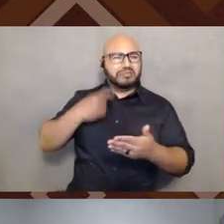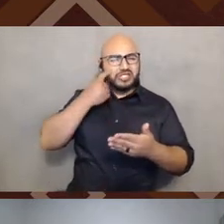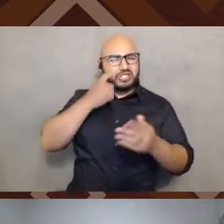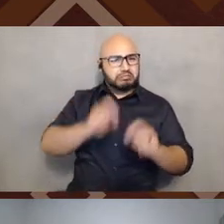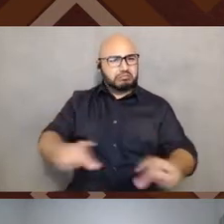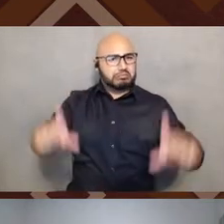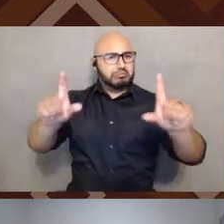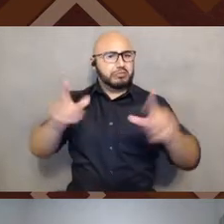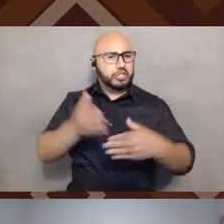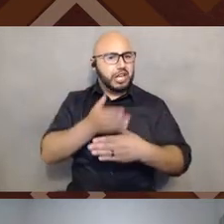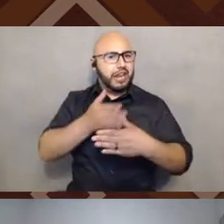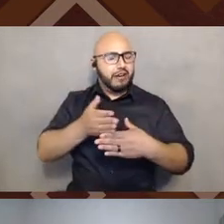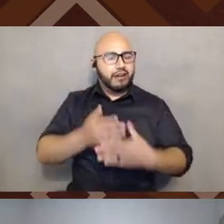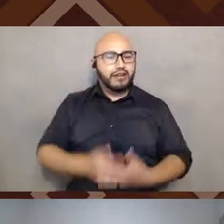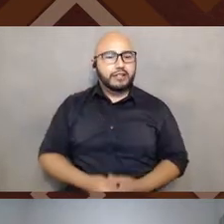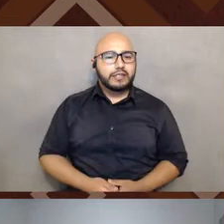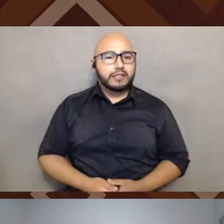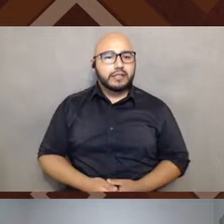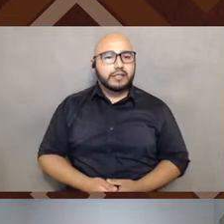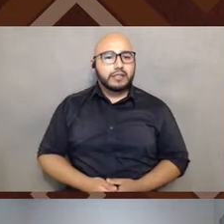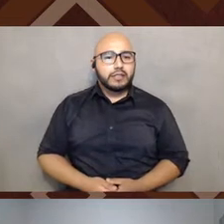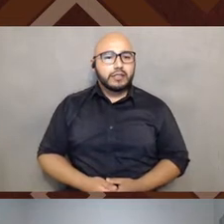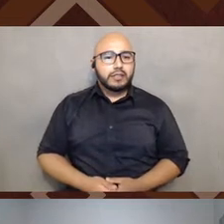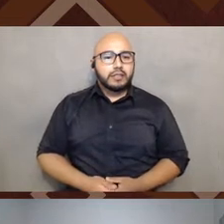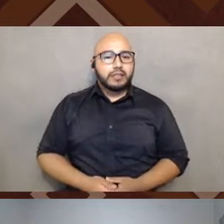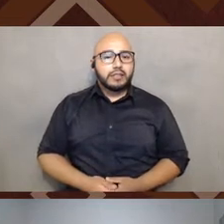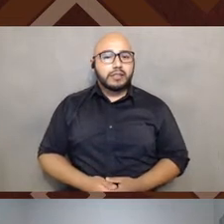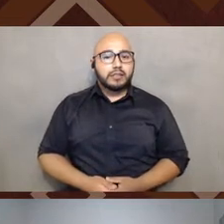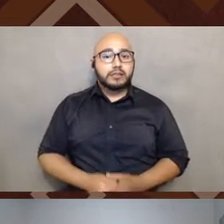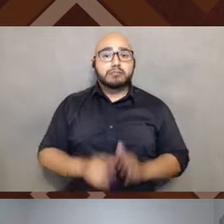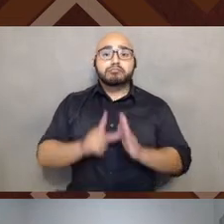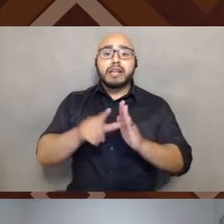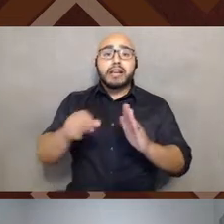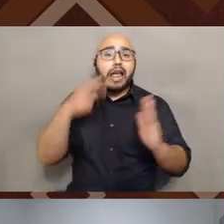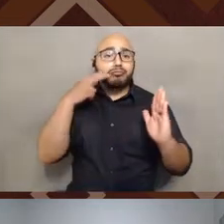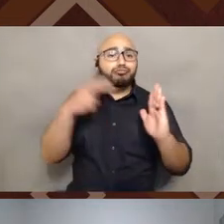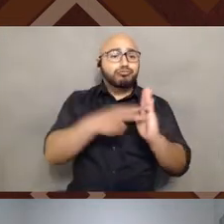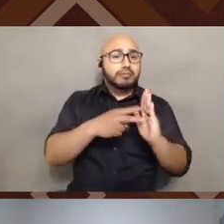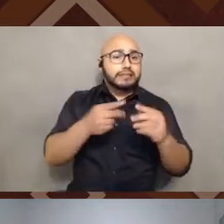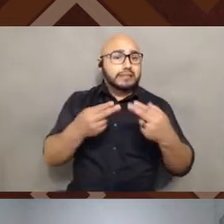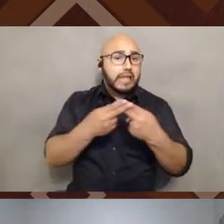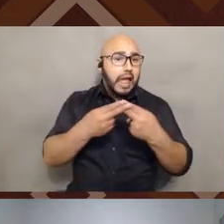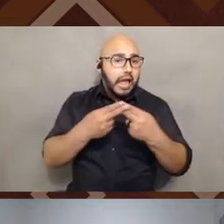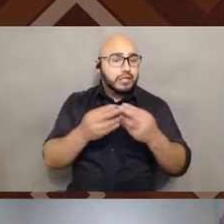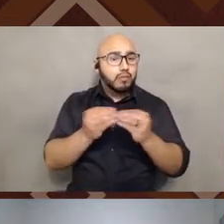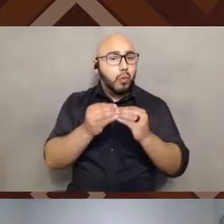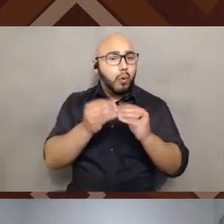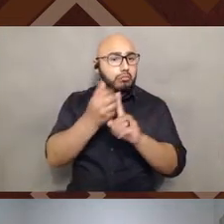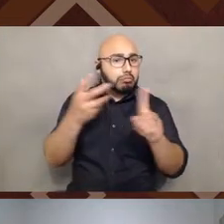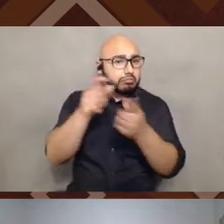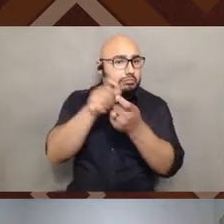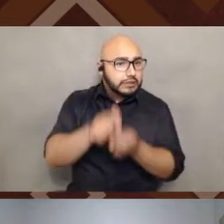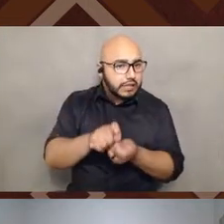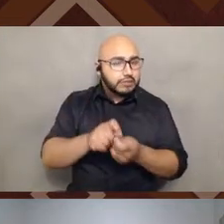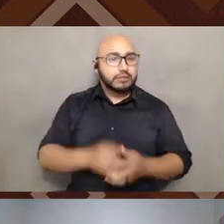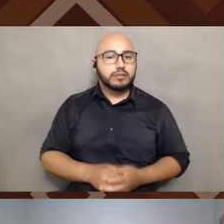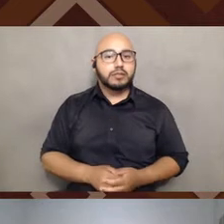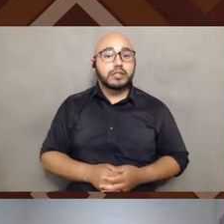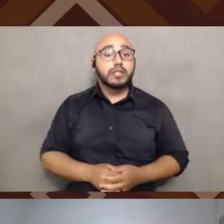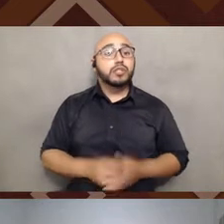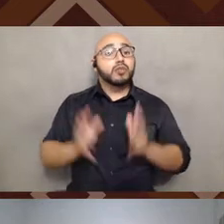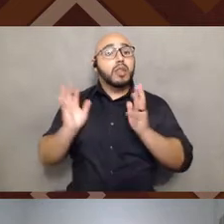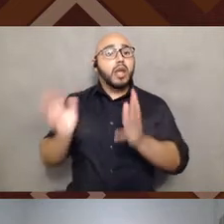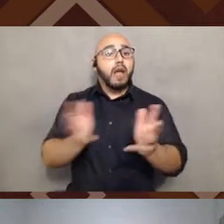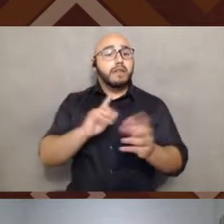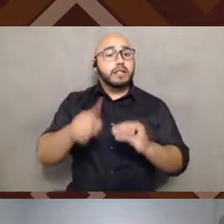but you can always look back to the slides for more details. So, the conversation